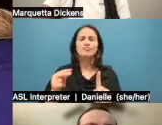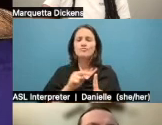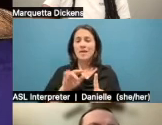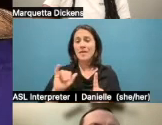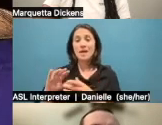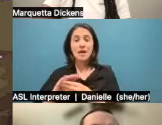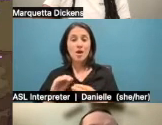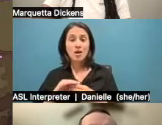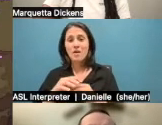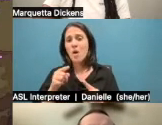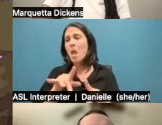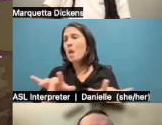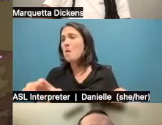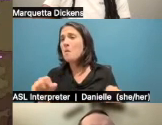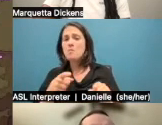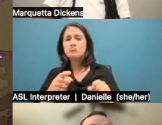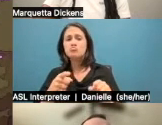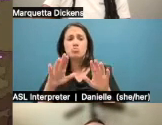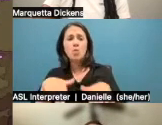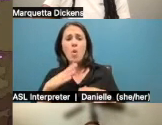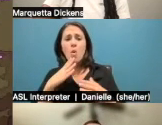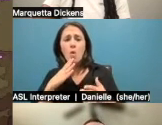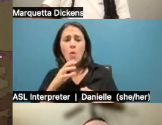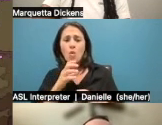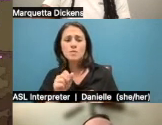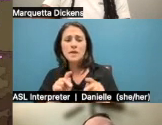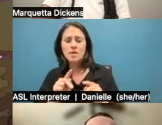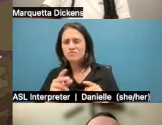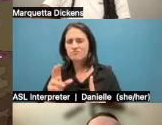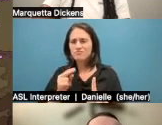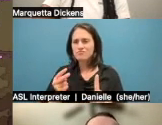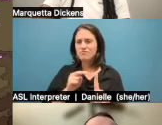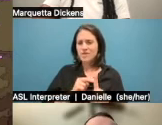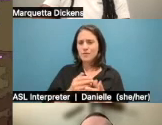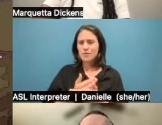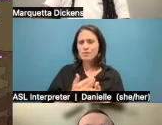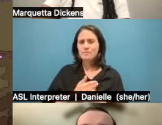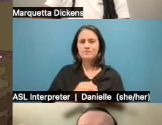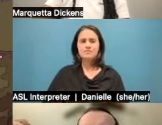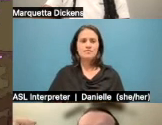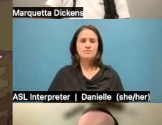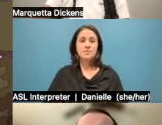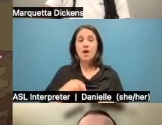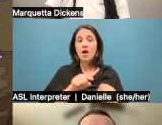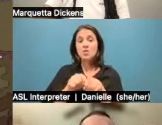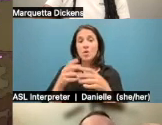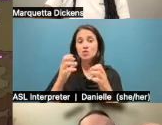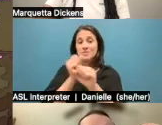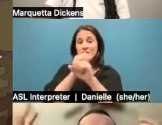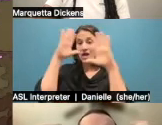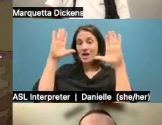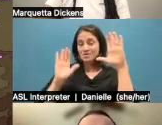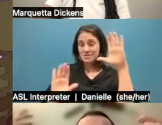important to me. Next slide. Um, but also the idea of expanding the climate imagination, you know, in the intro, we talked about how during the